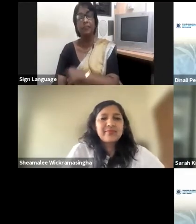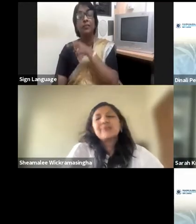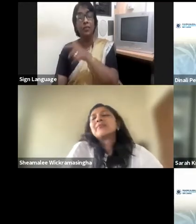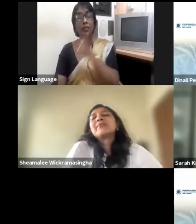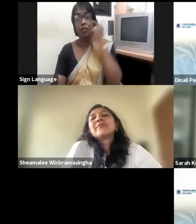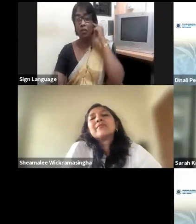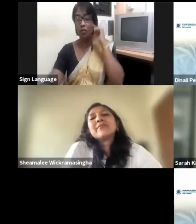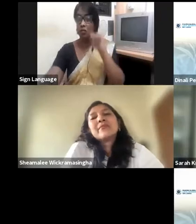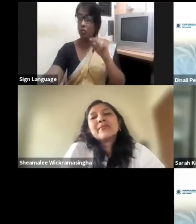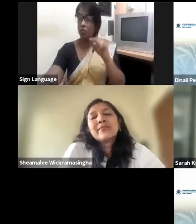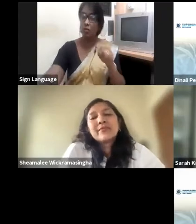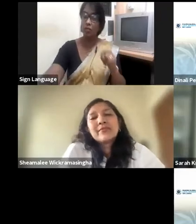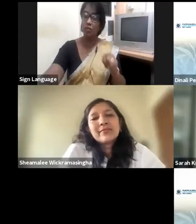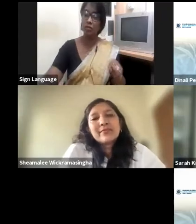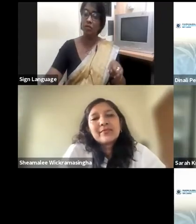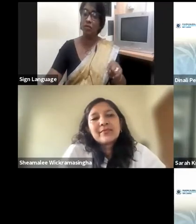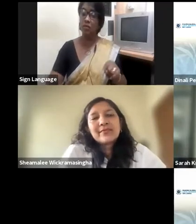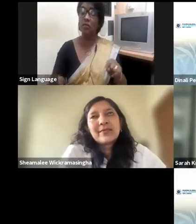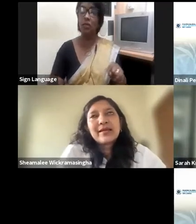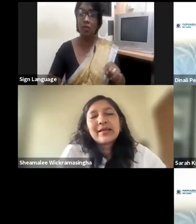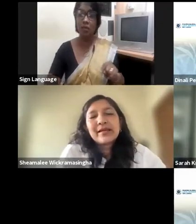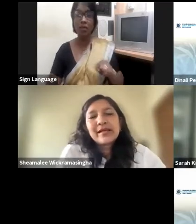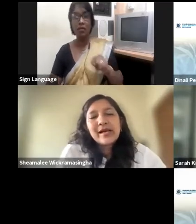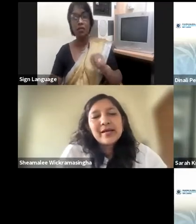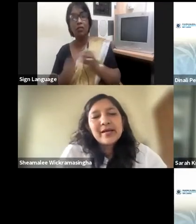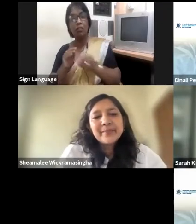bias and discrimination at the board level.